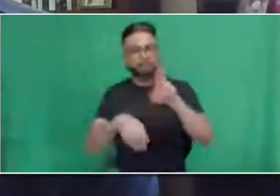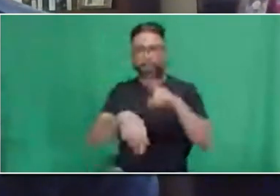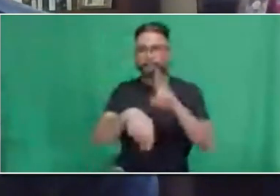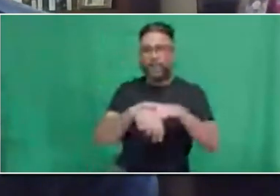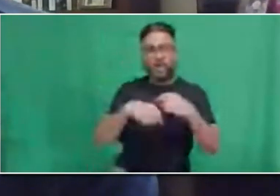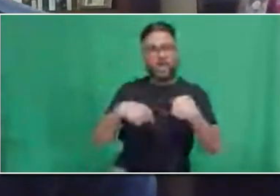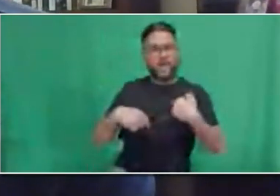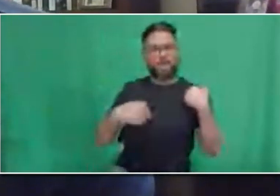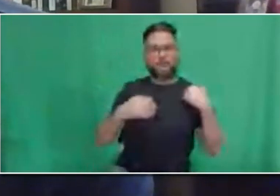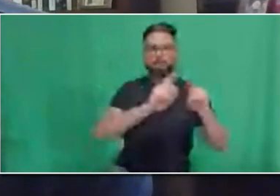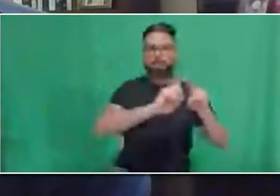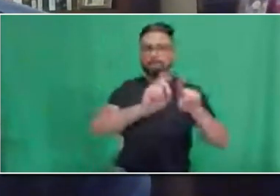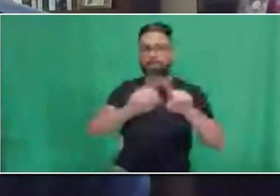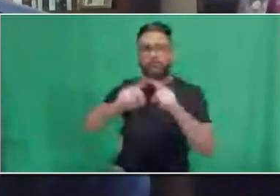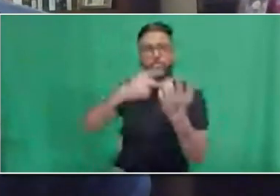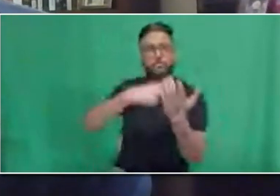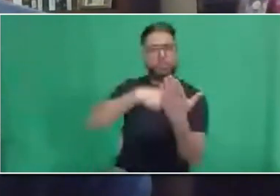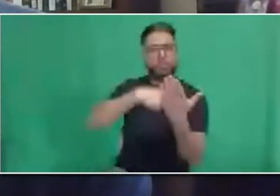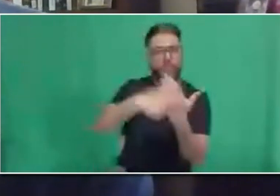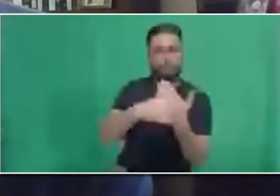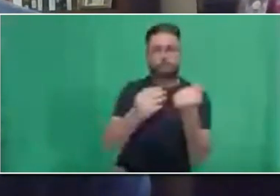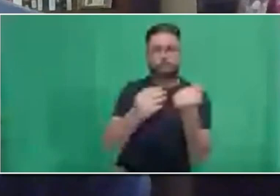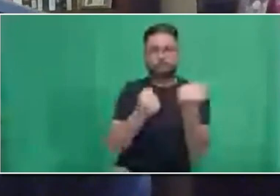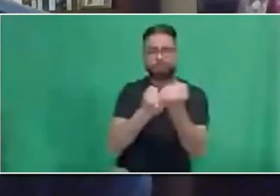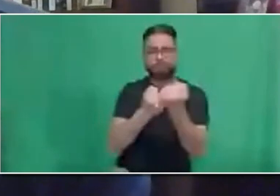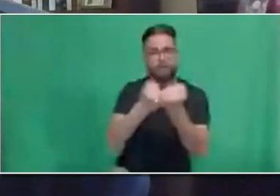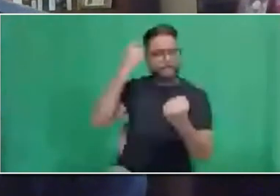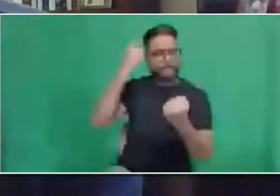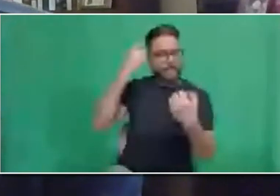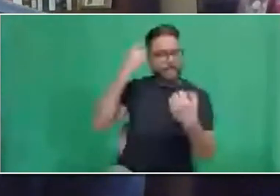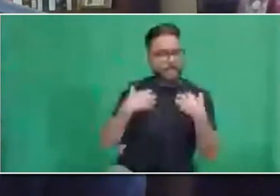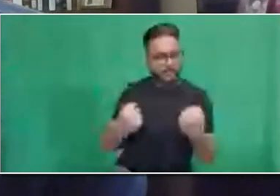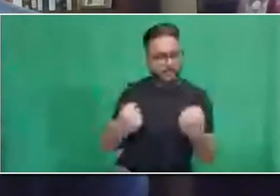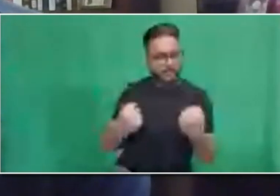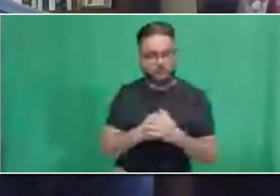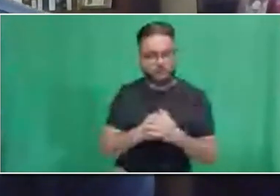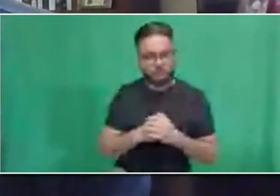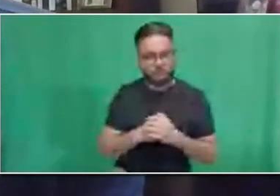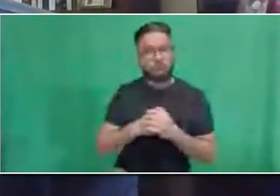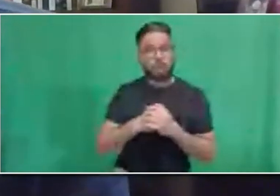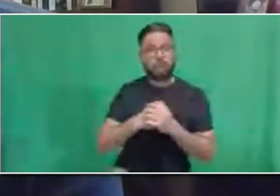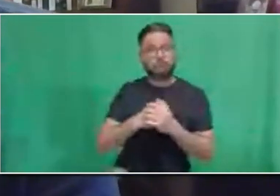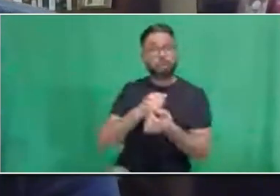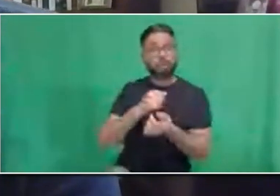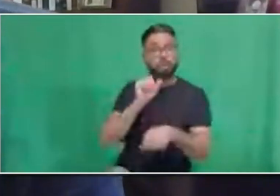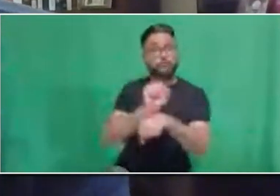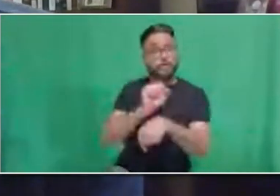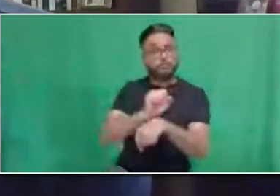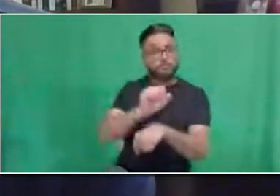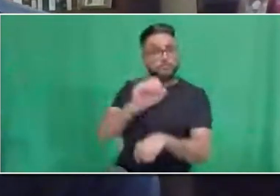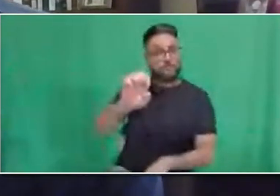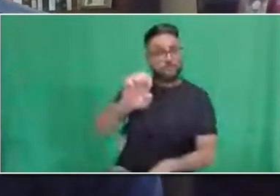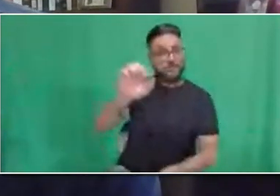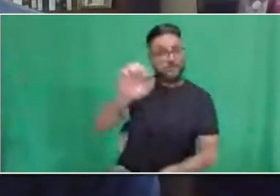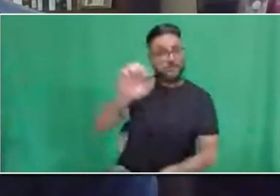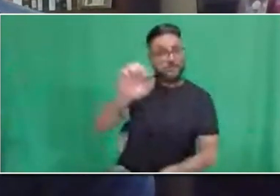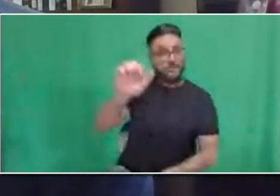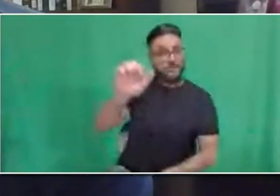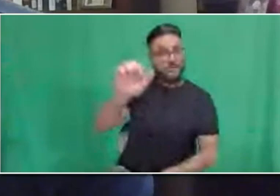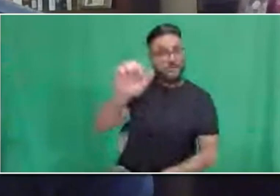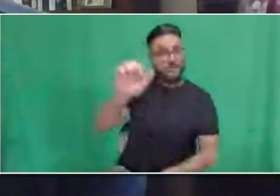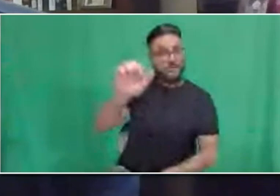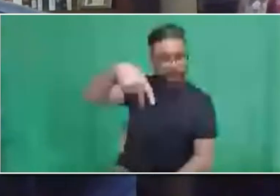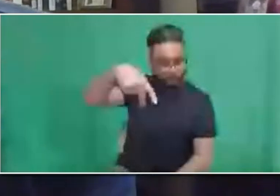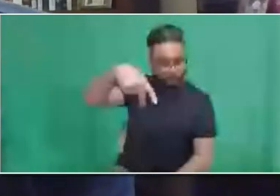We have the Employee Family Assistance Program, also known as EFAP, which is a confidential, voluntary, short-term support over the